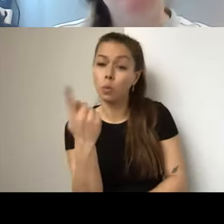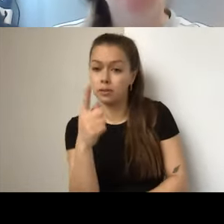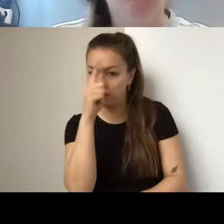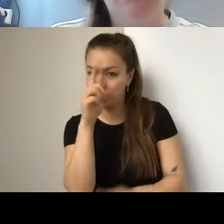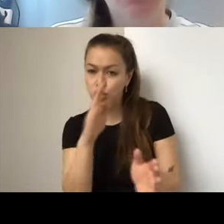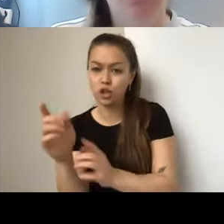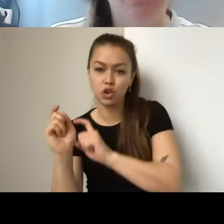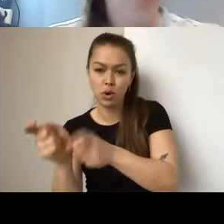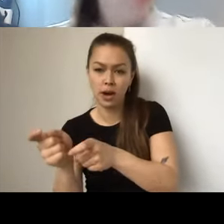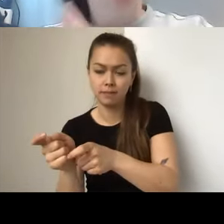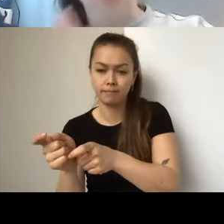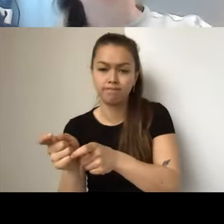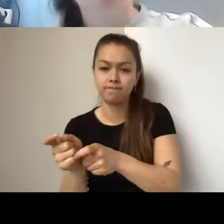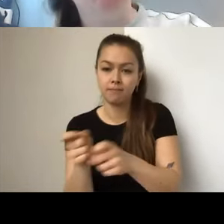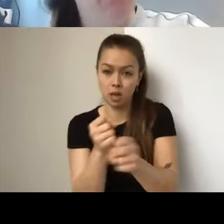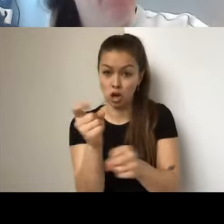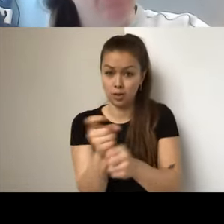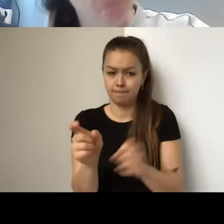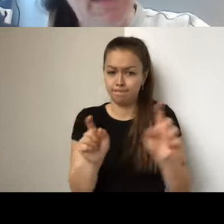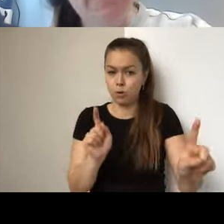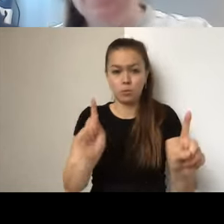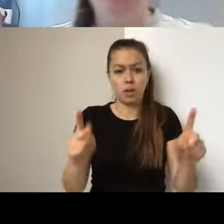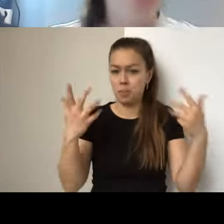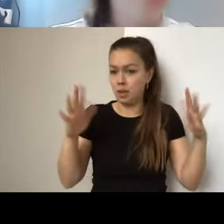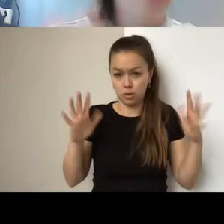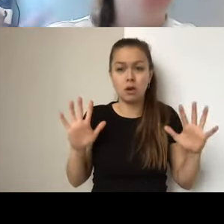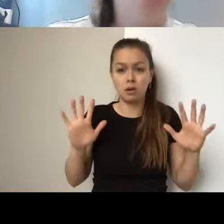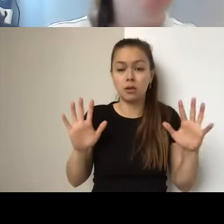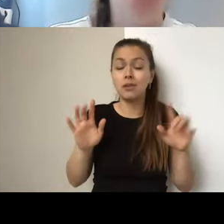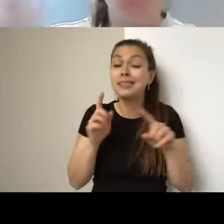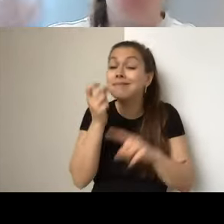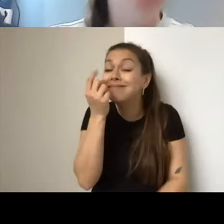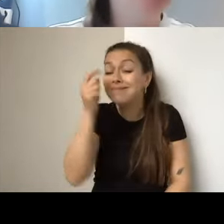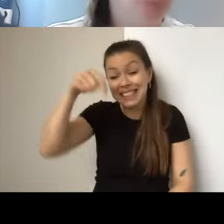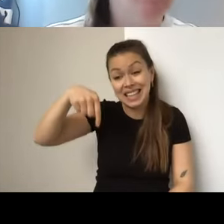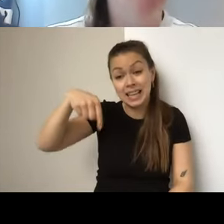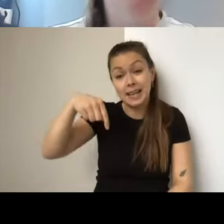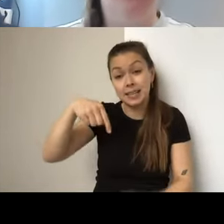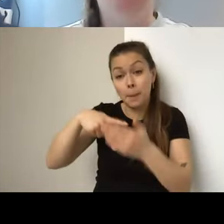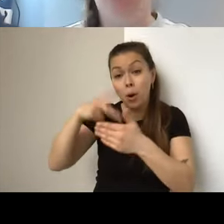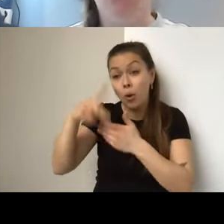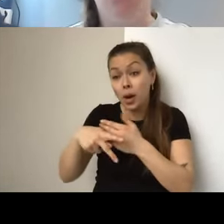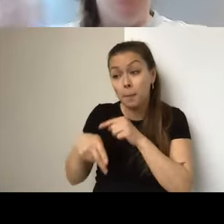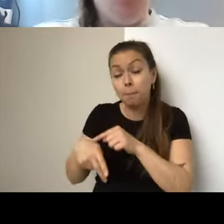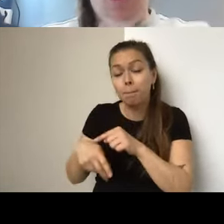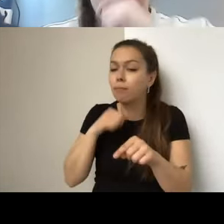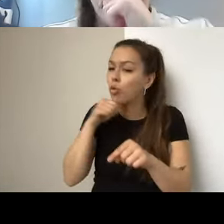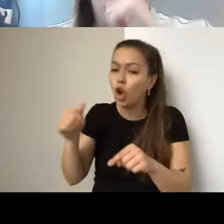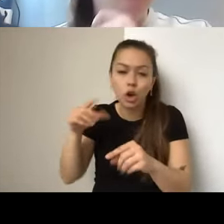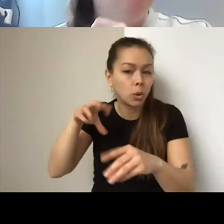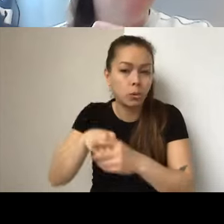your strategic grant total. So you can apply for this grant and also apply for Open Door, for example, or